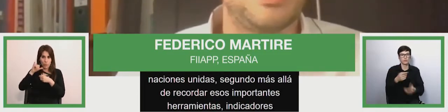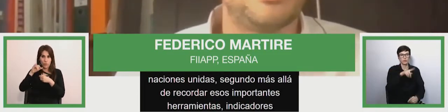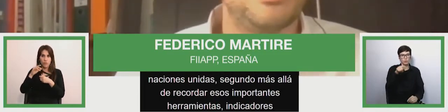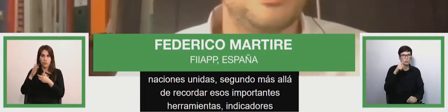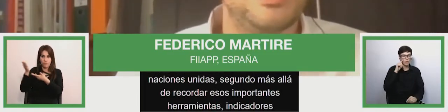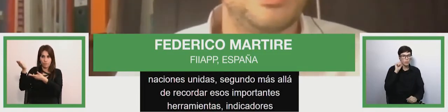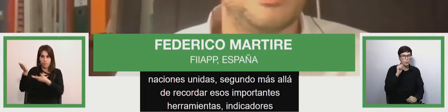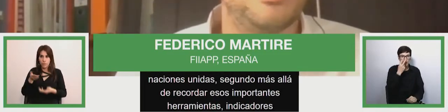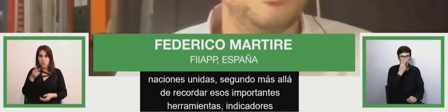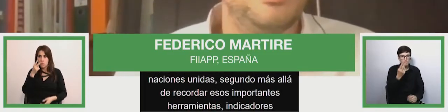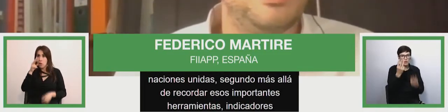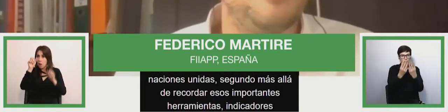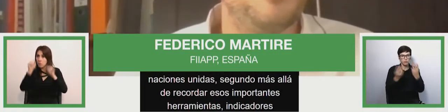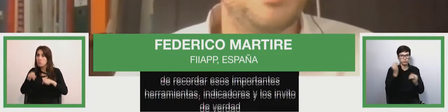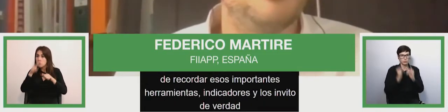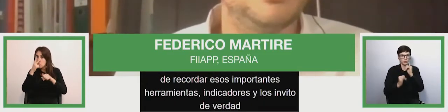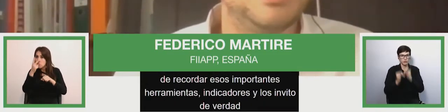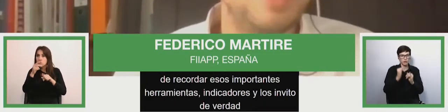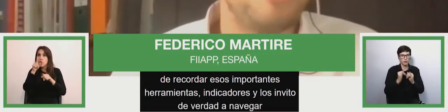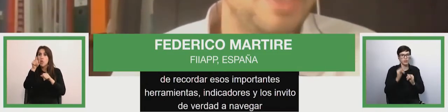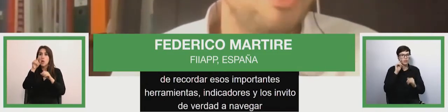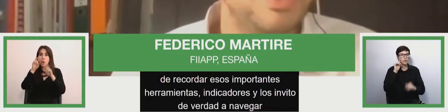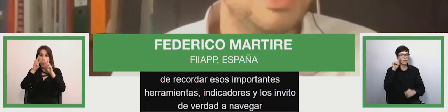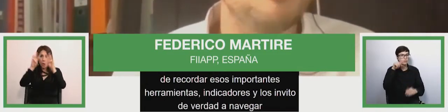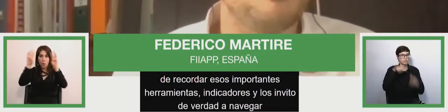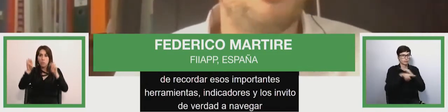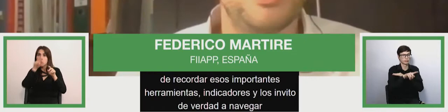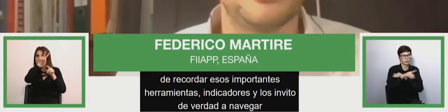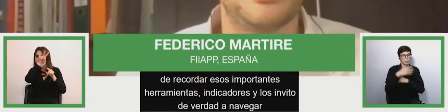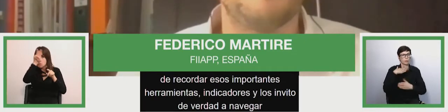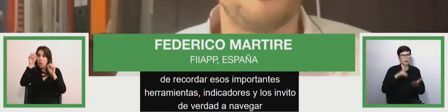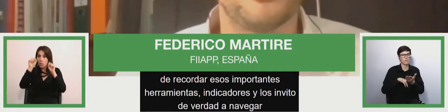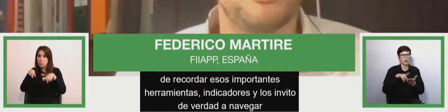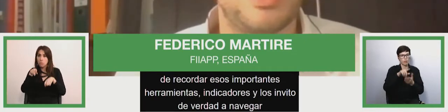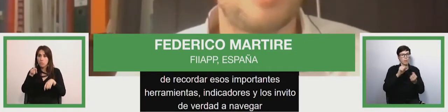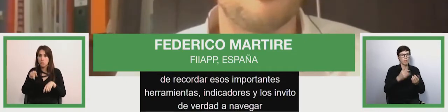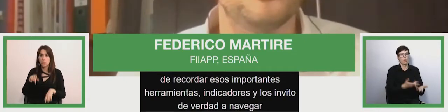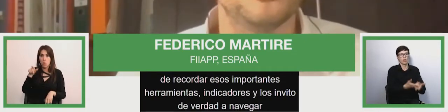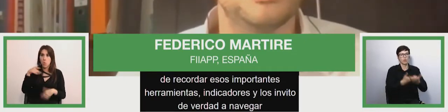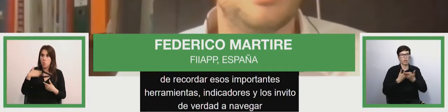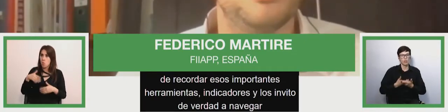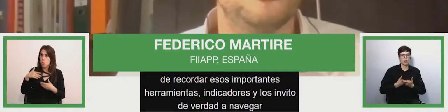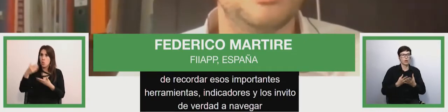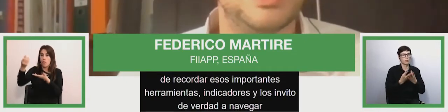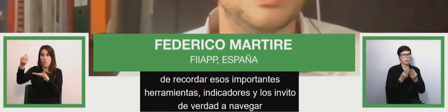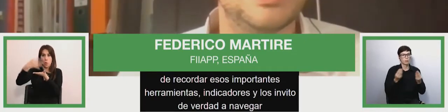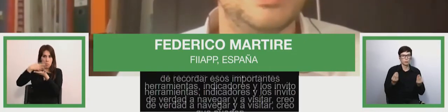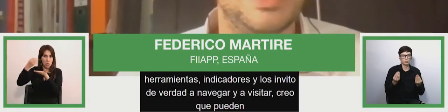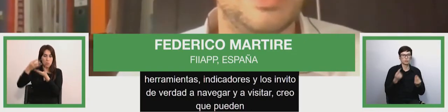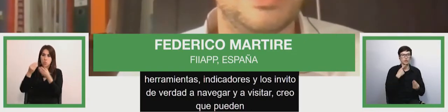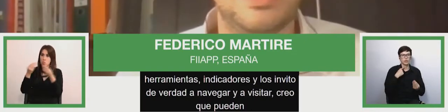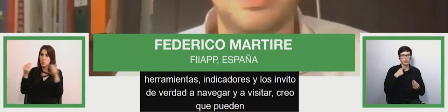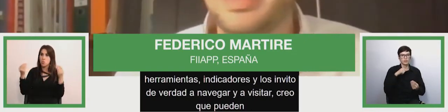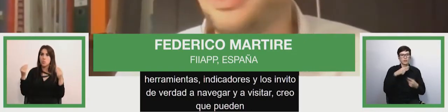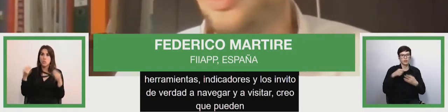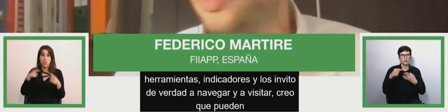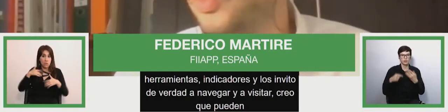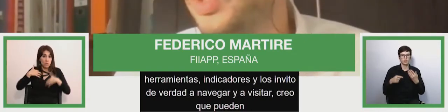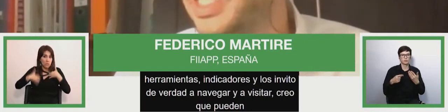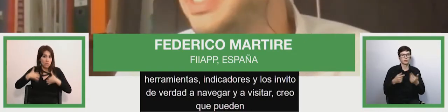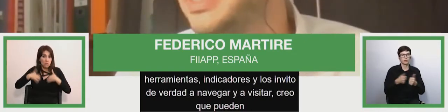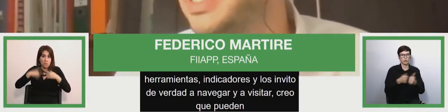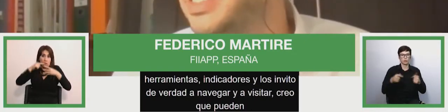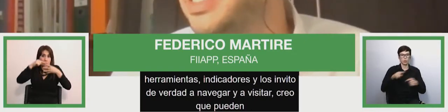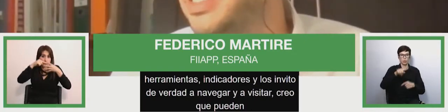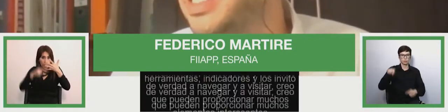to anna to visit and which i think that can propose very interesting elements